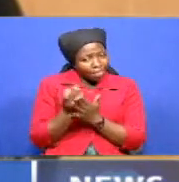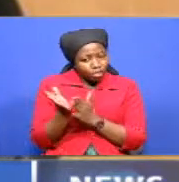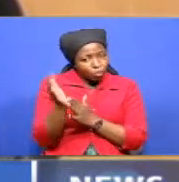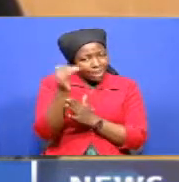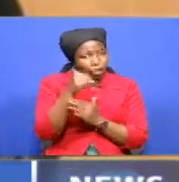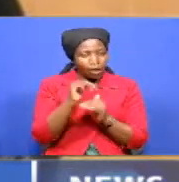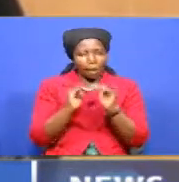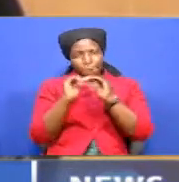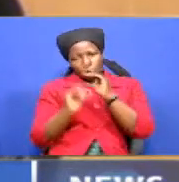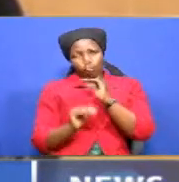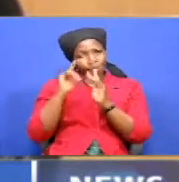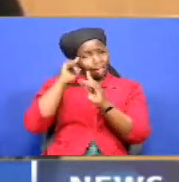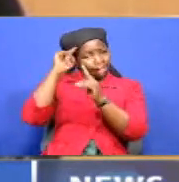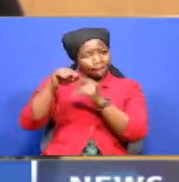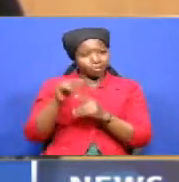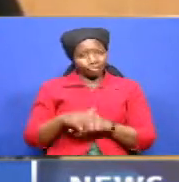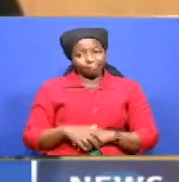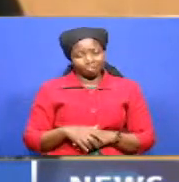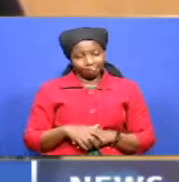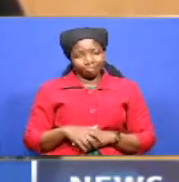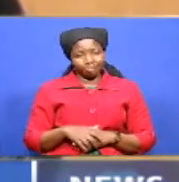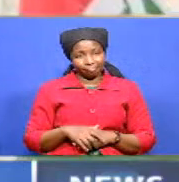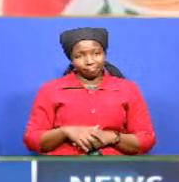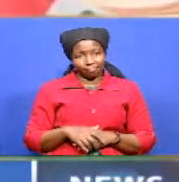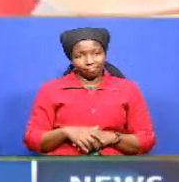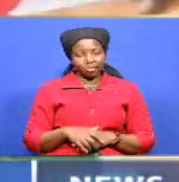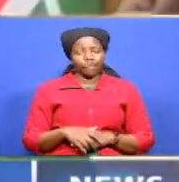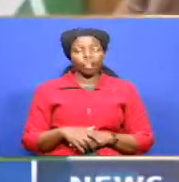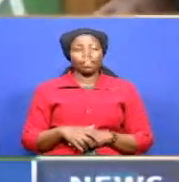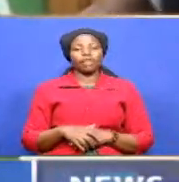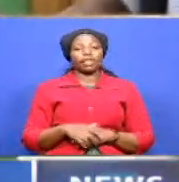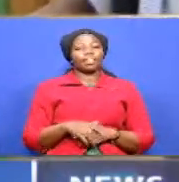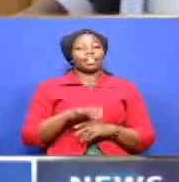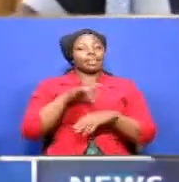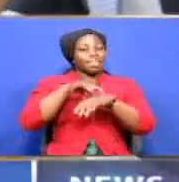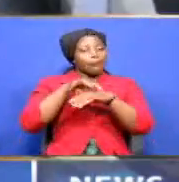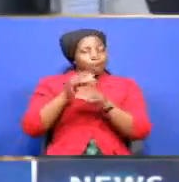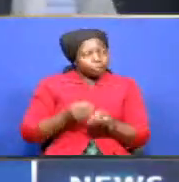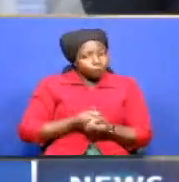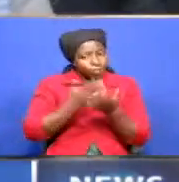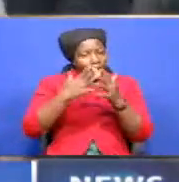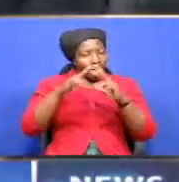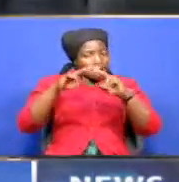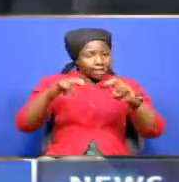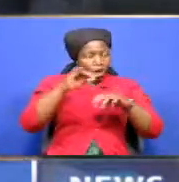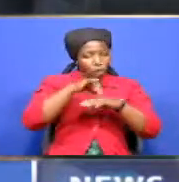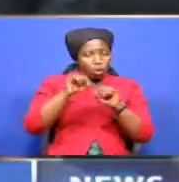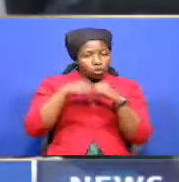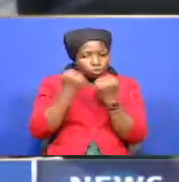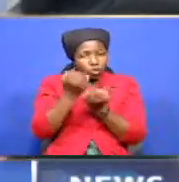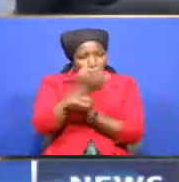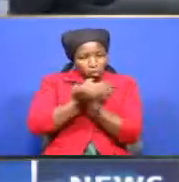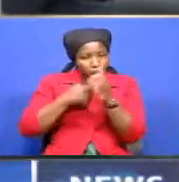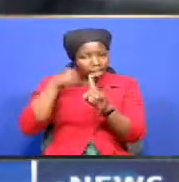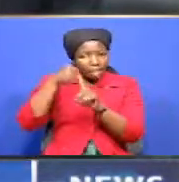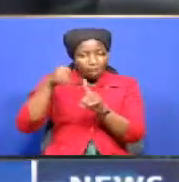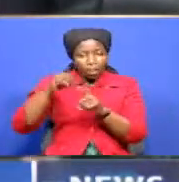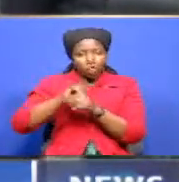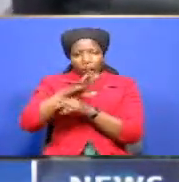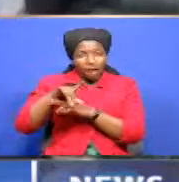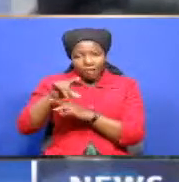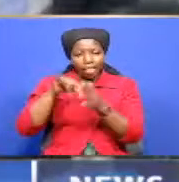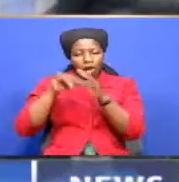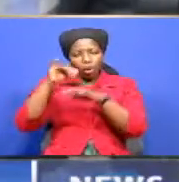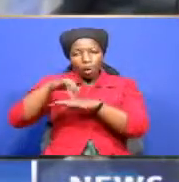quite drastic drop in the revenue speaking when he released a survey on the socio-economic impact of kobe 19 on kenyan